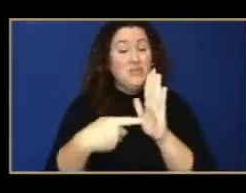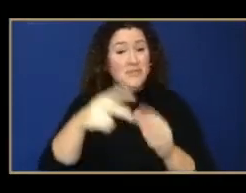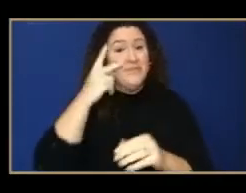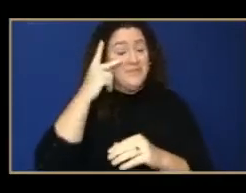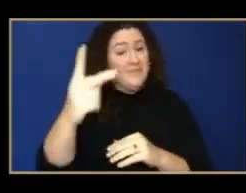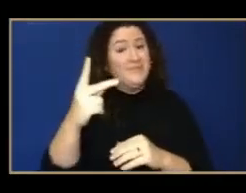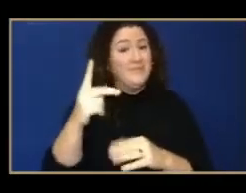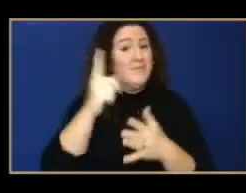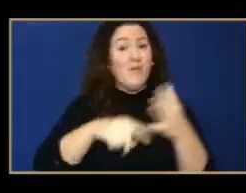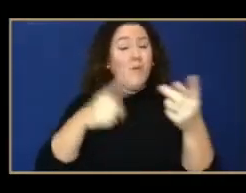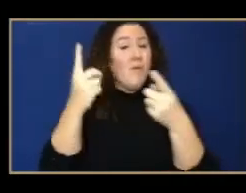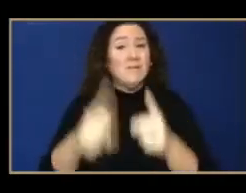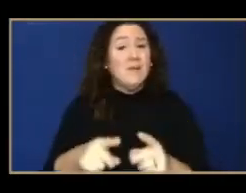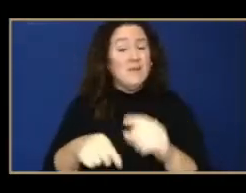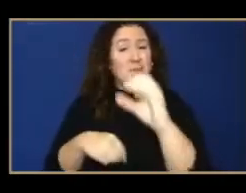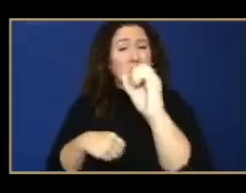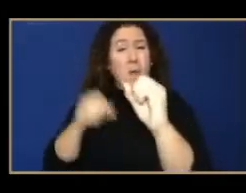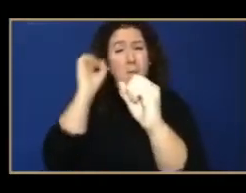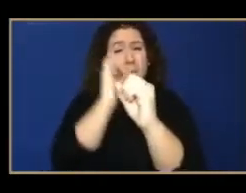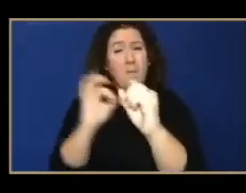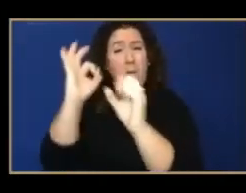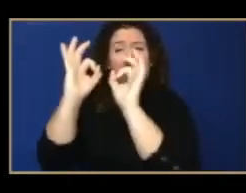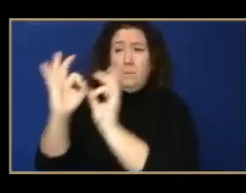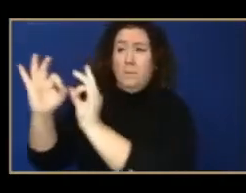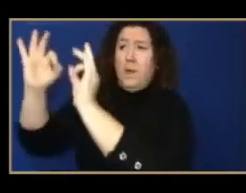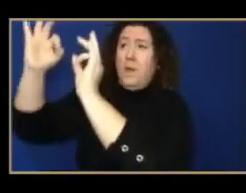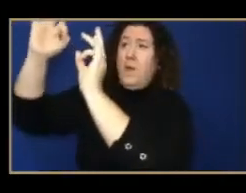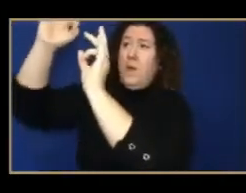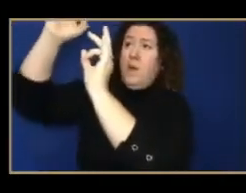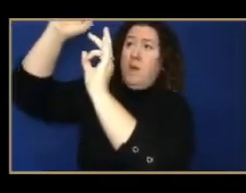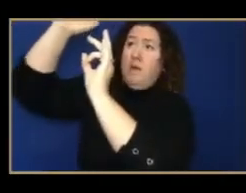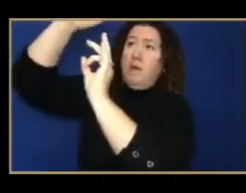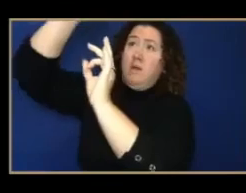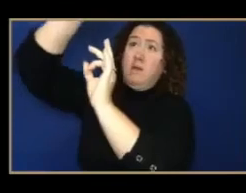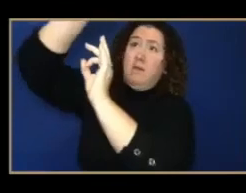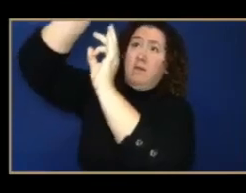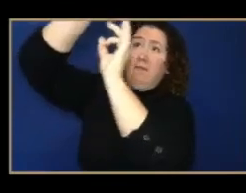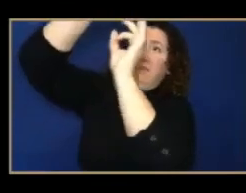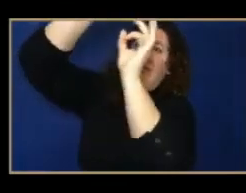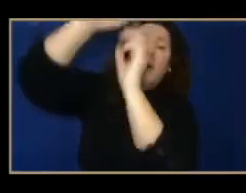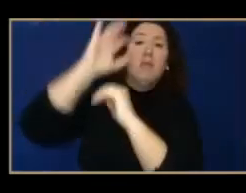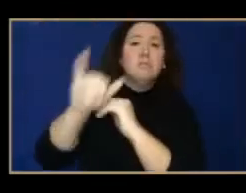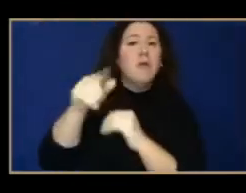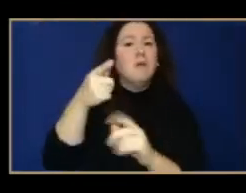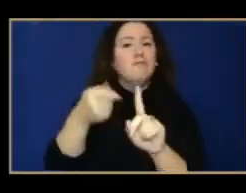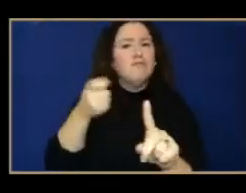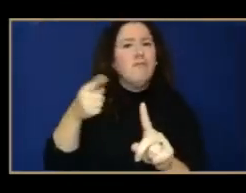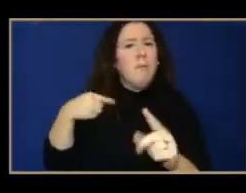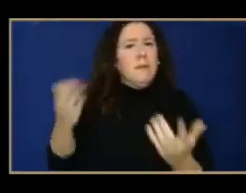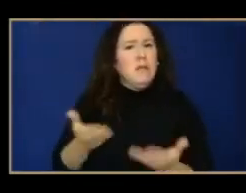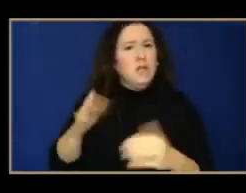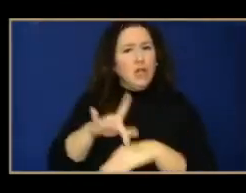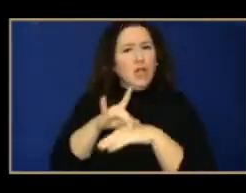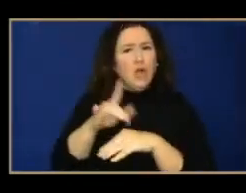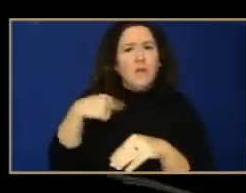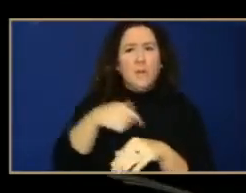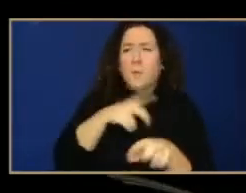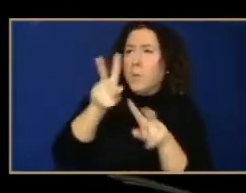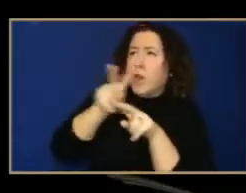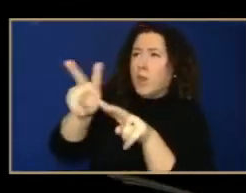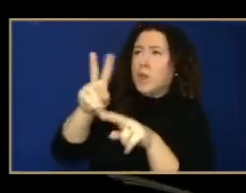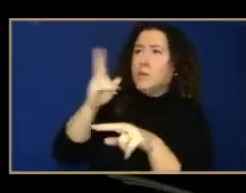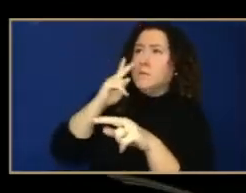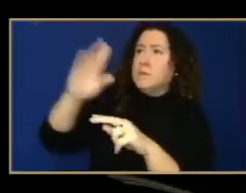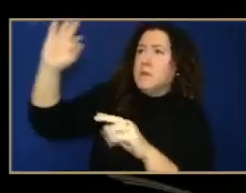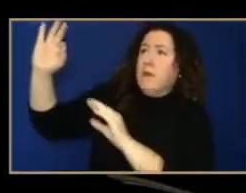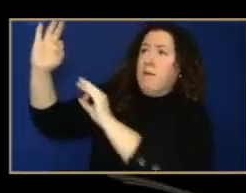from our perspective on Earth, you'll see it lined up almost in exactly the same place in the sky. OK,